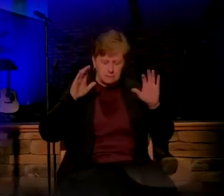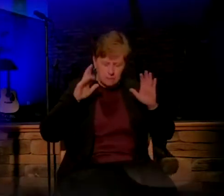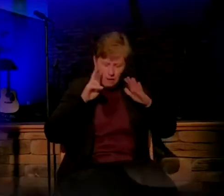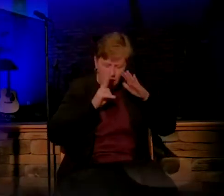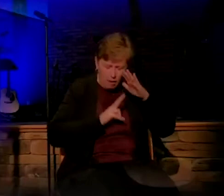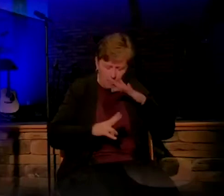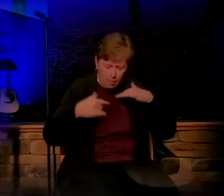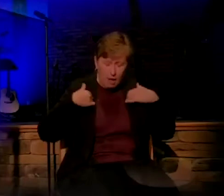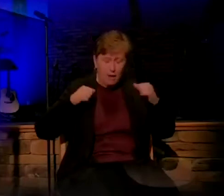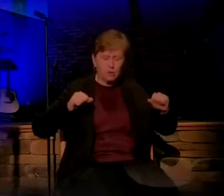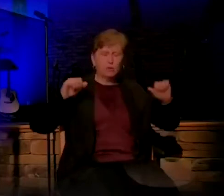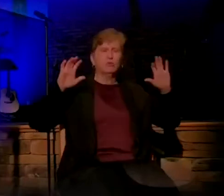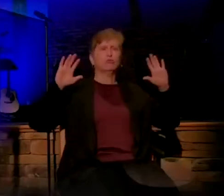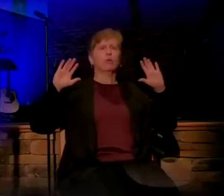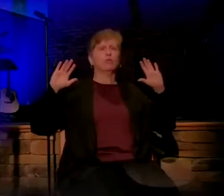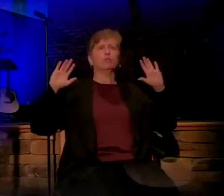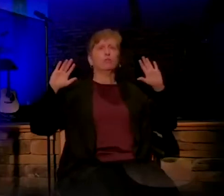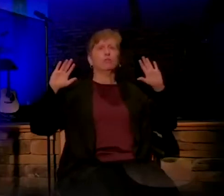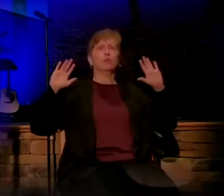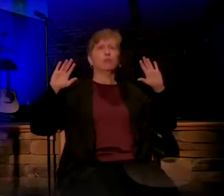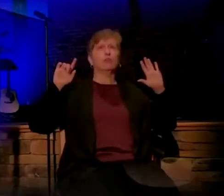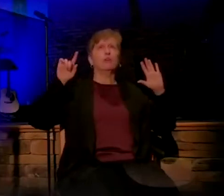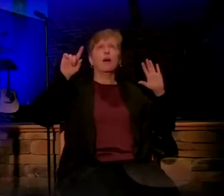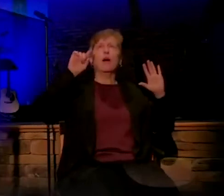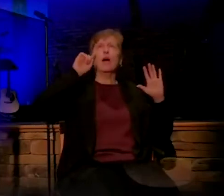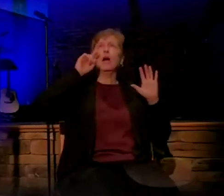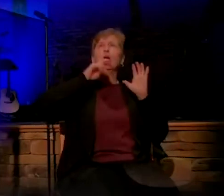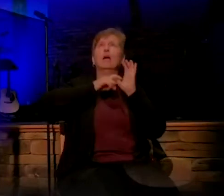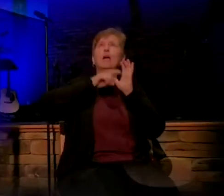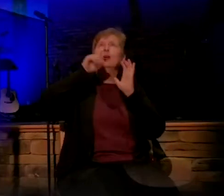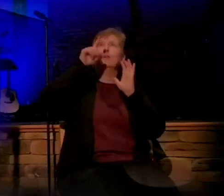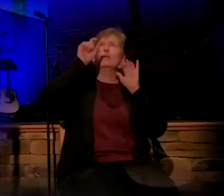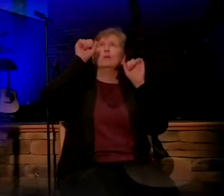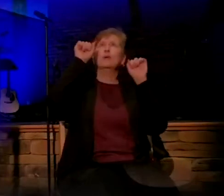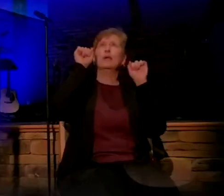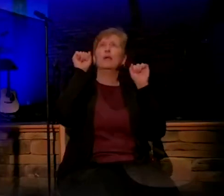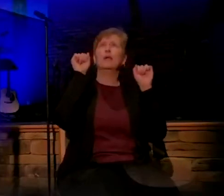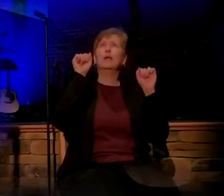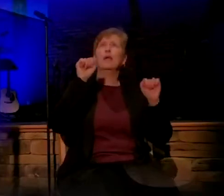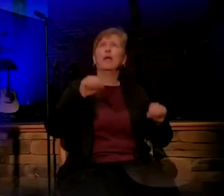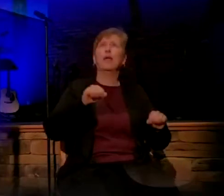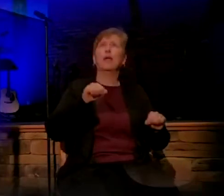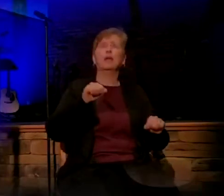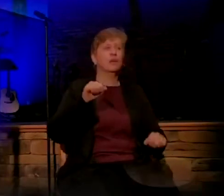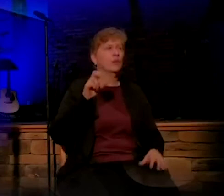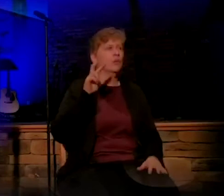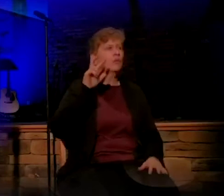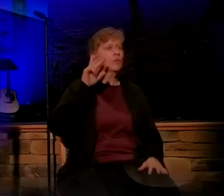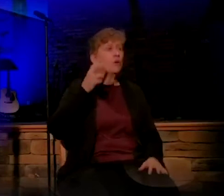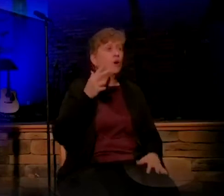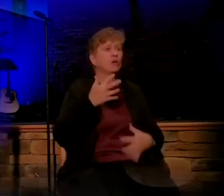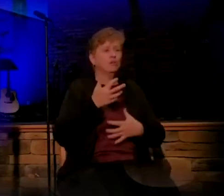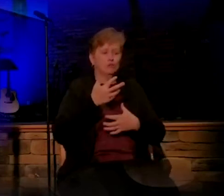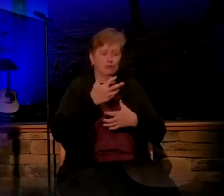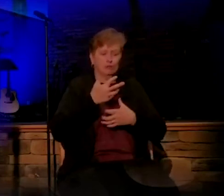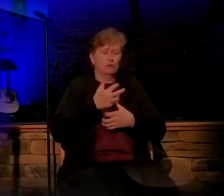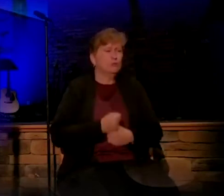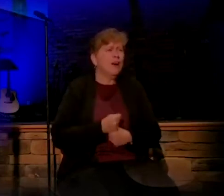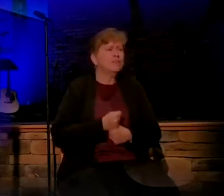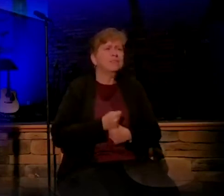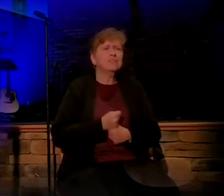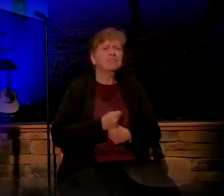to you because I recognize you can. And then third, trust him. Trust him